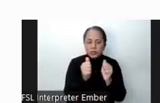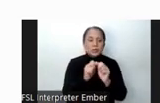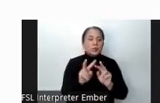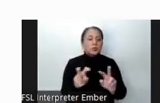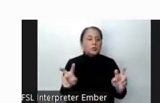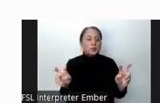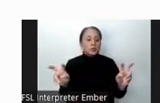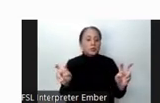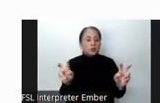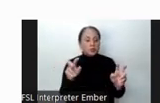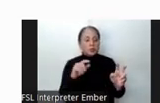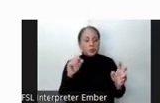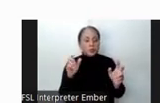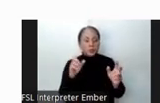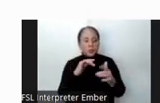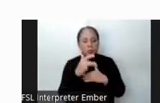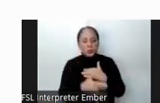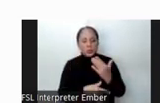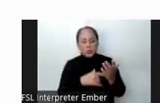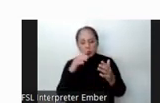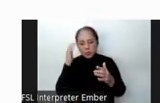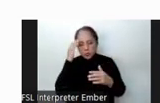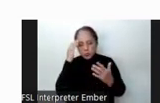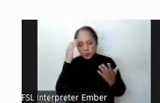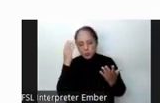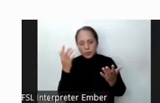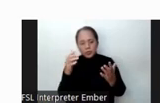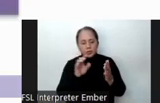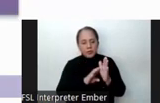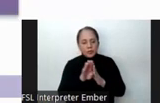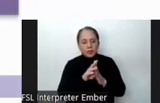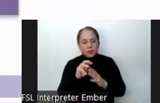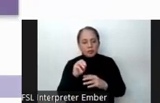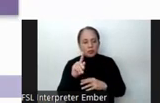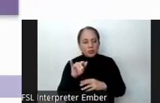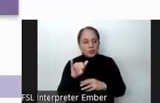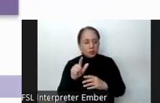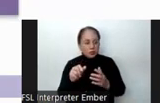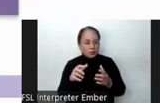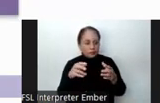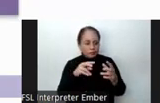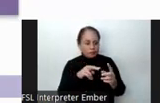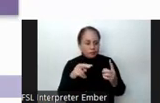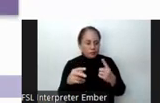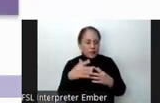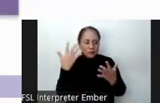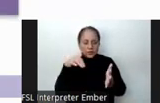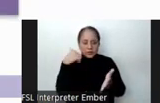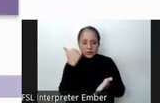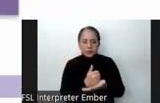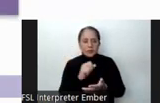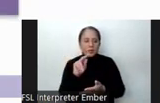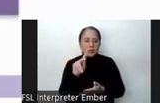surrounding early literacy development in multilingual contexts. Upon the passing of the K-12 law in